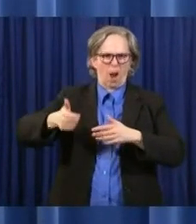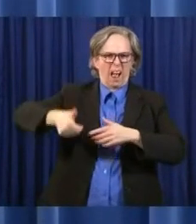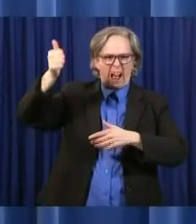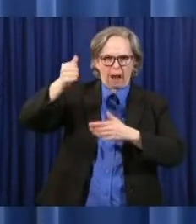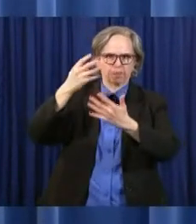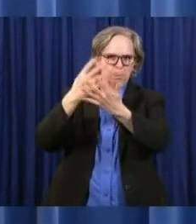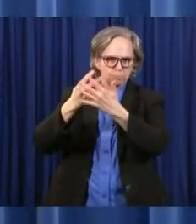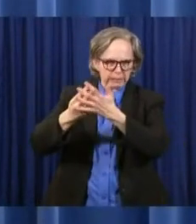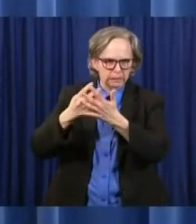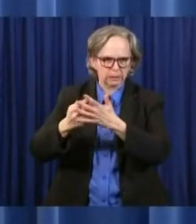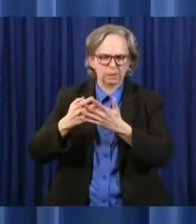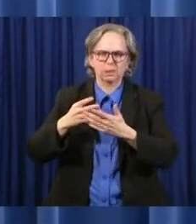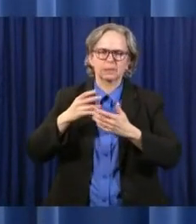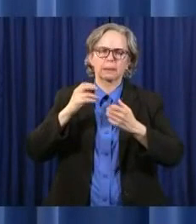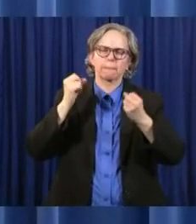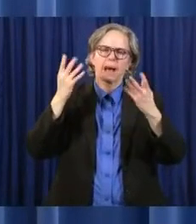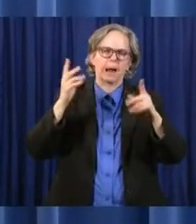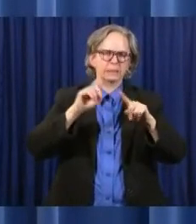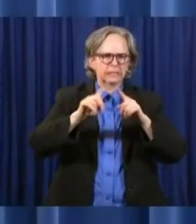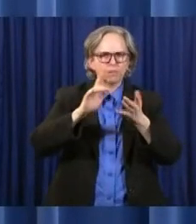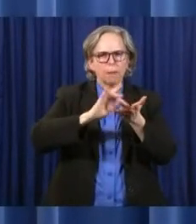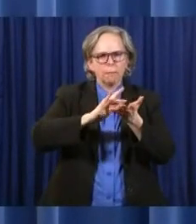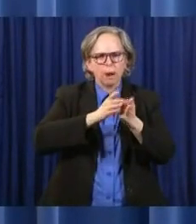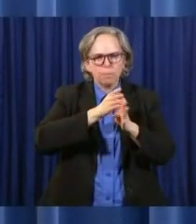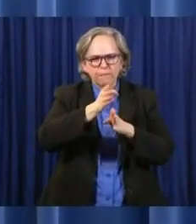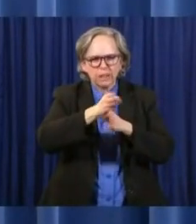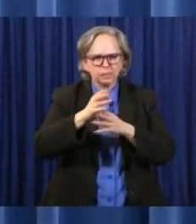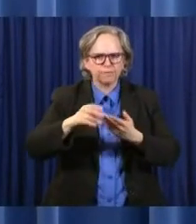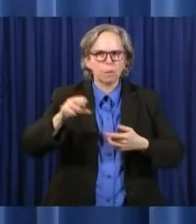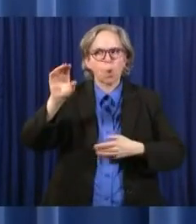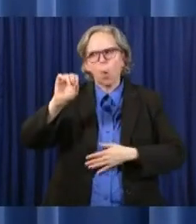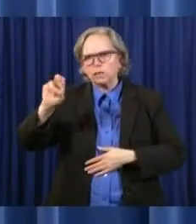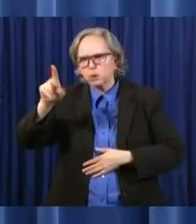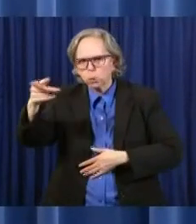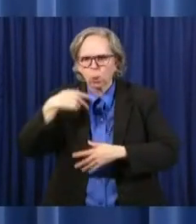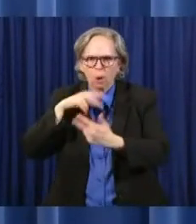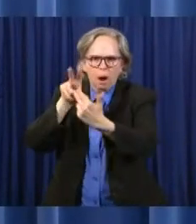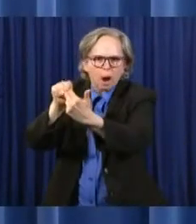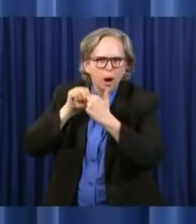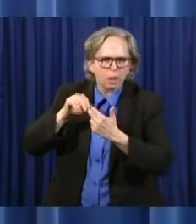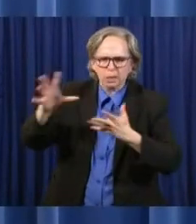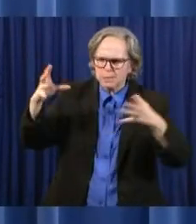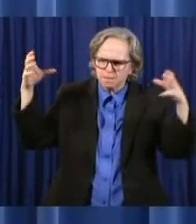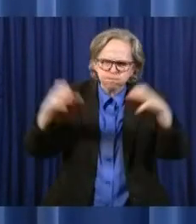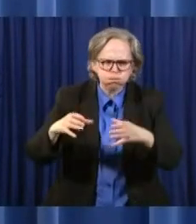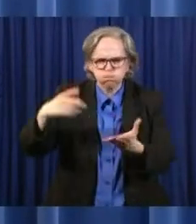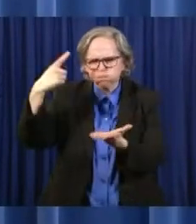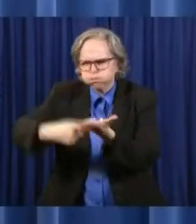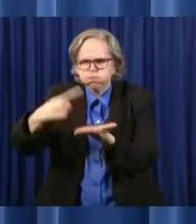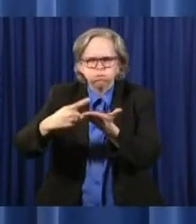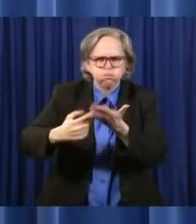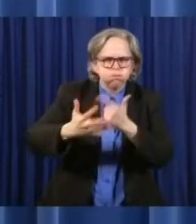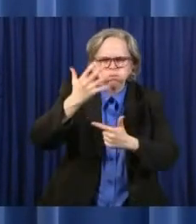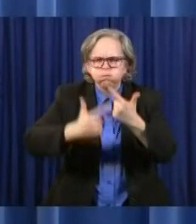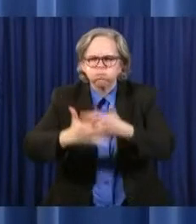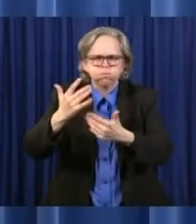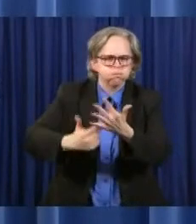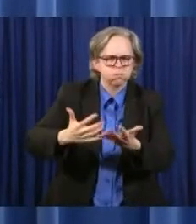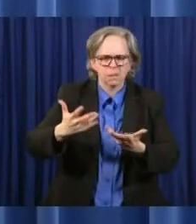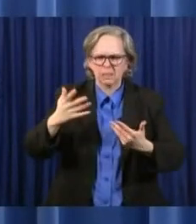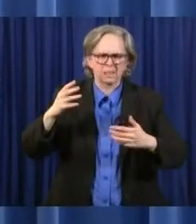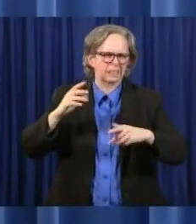professionals from the Ohio State University. So we pulled in a lot of different people